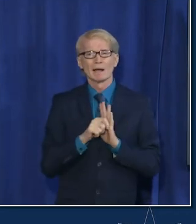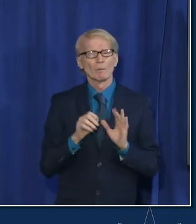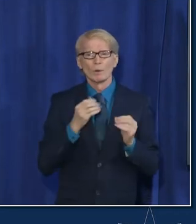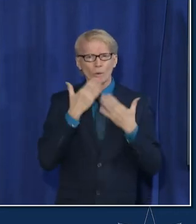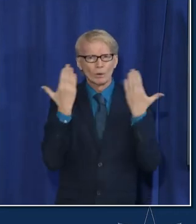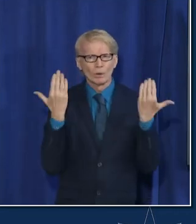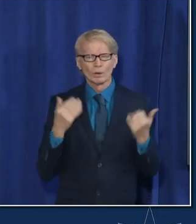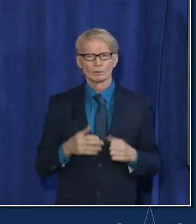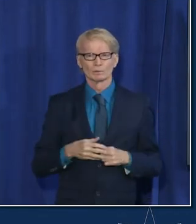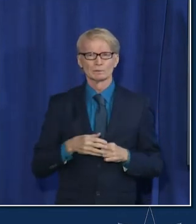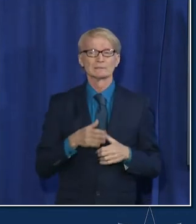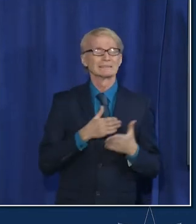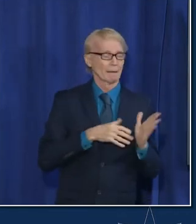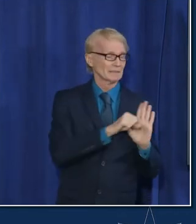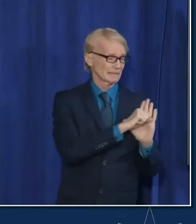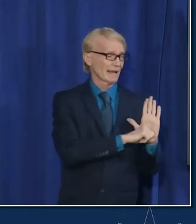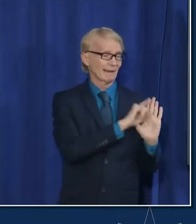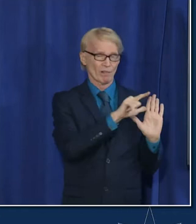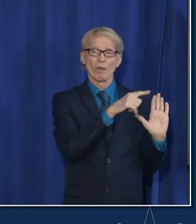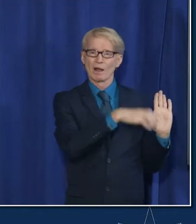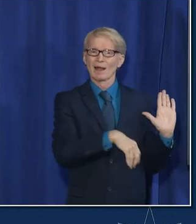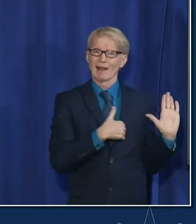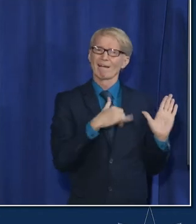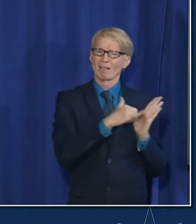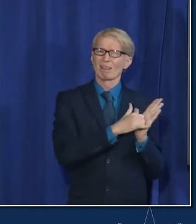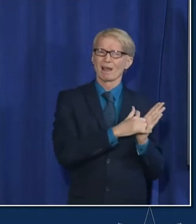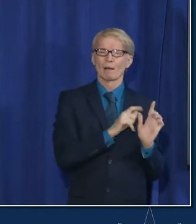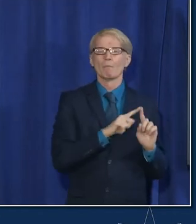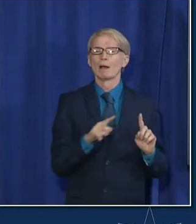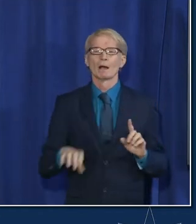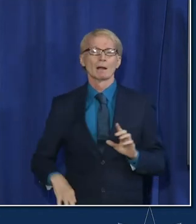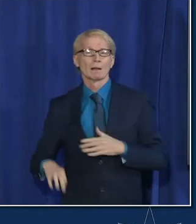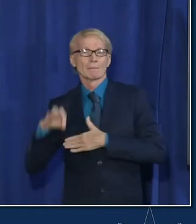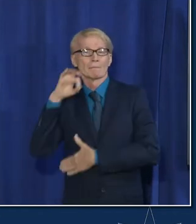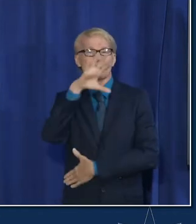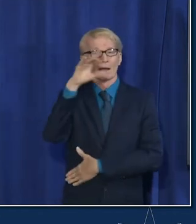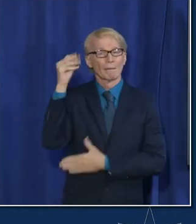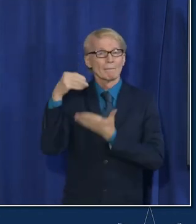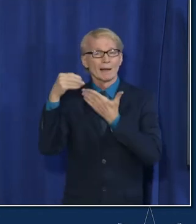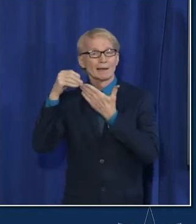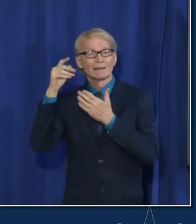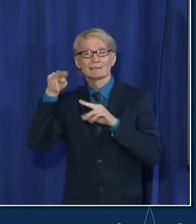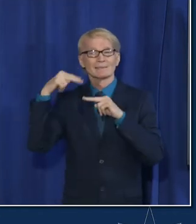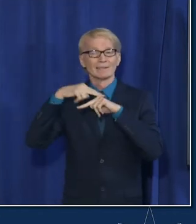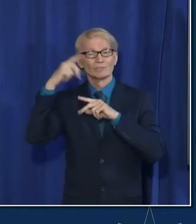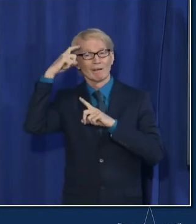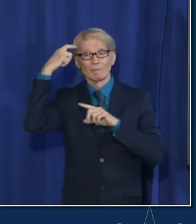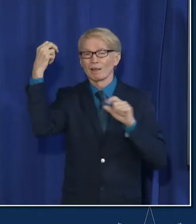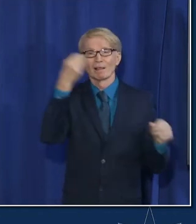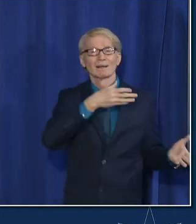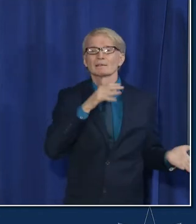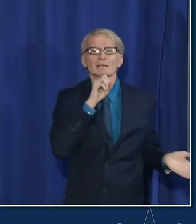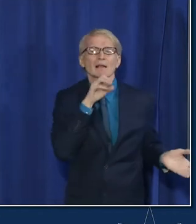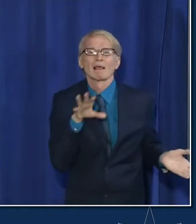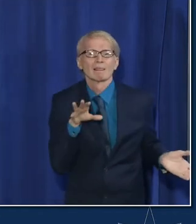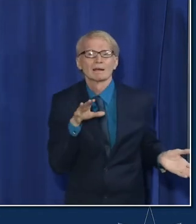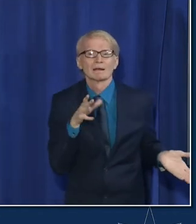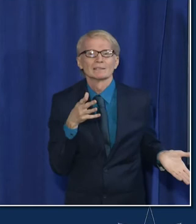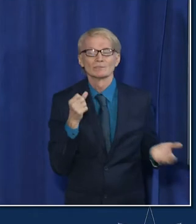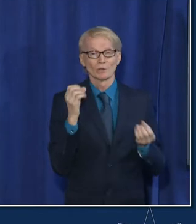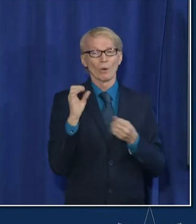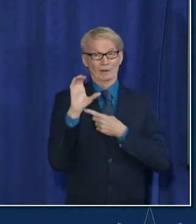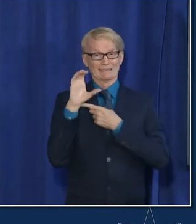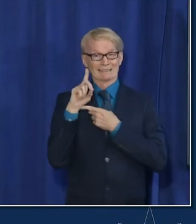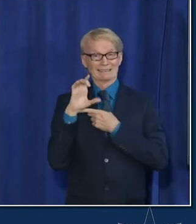capacity at the state lab but it was not something that has been invested in honestly at the national level so as the cdc has been